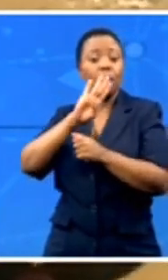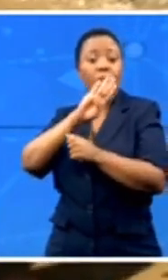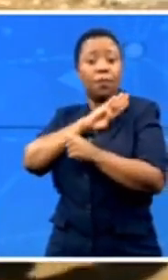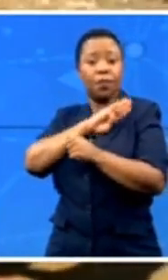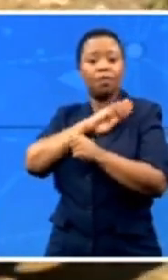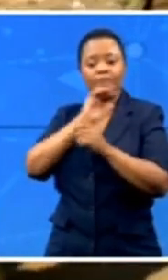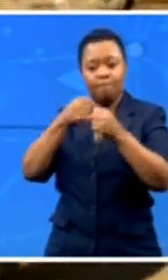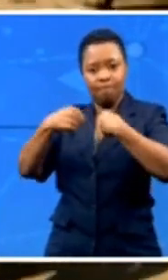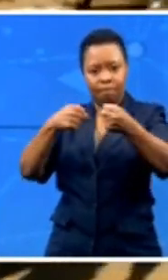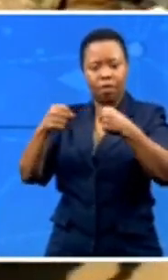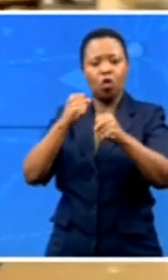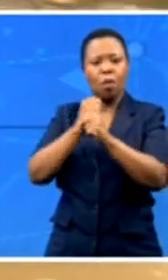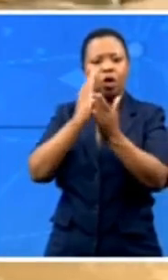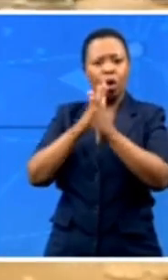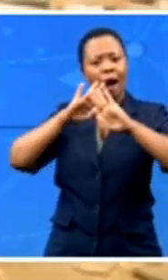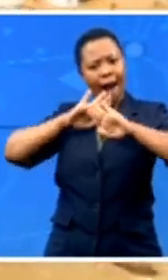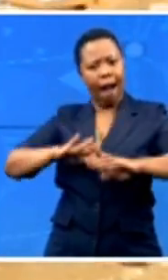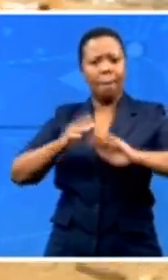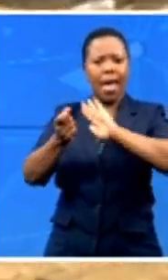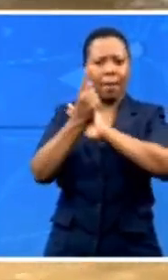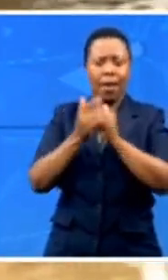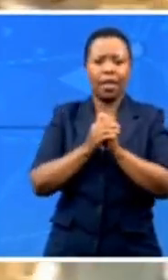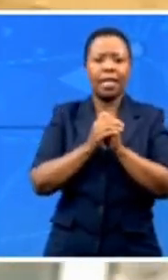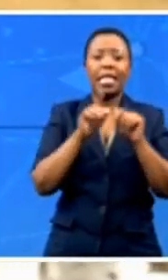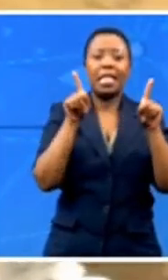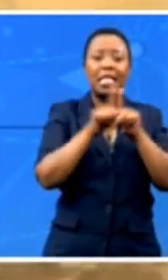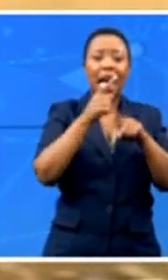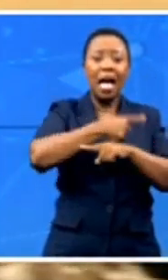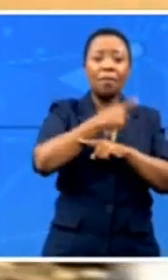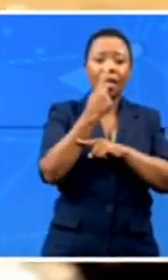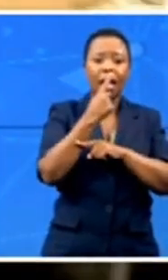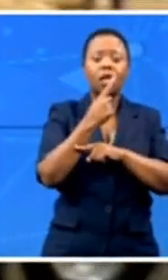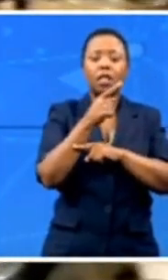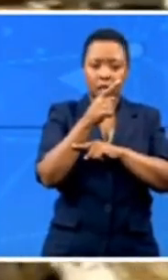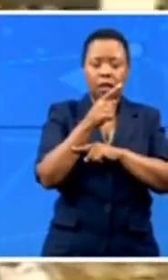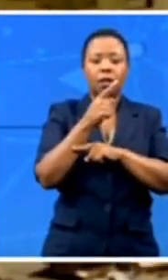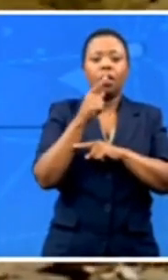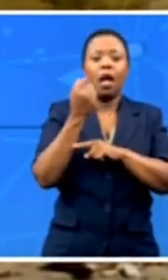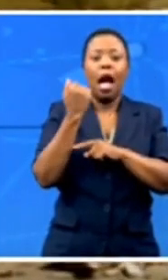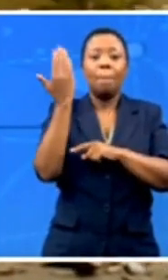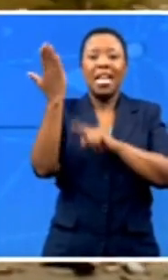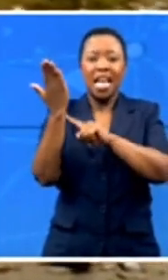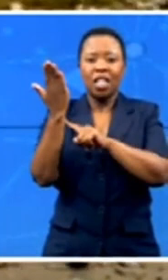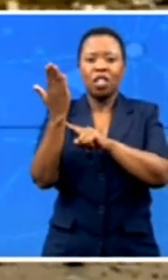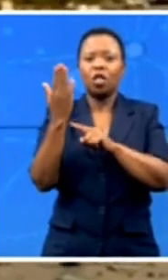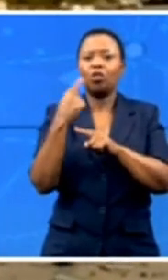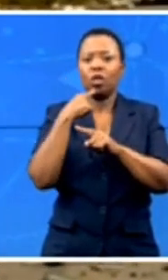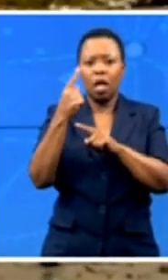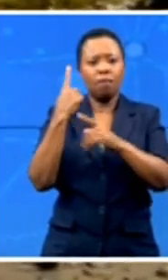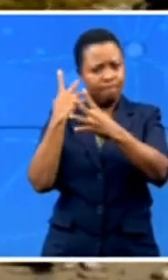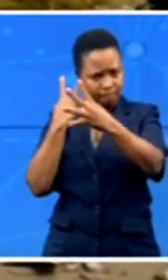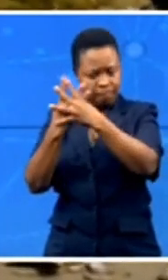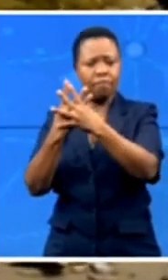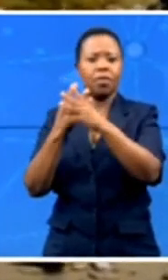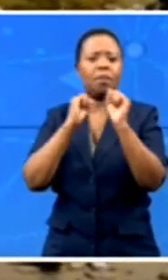And on the same day, the Constitutional Court dismissed Sumer's application to rescind the ruling to imprison him. More than 2,000 people were